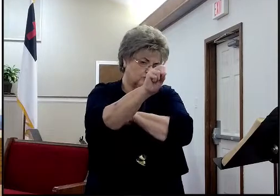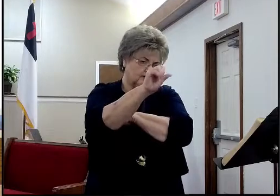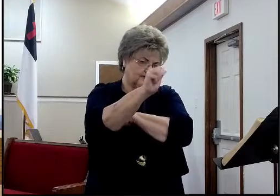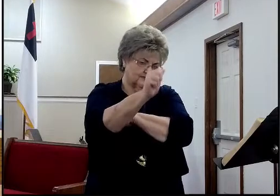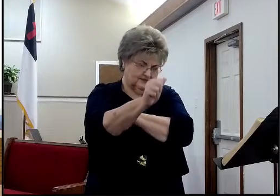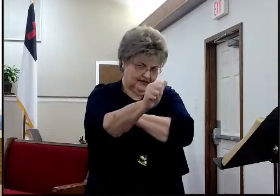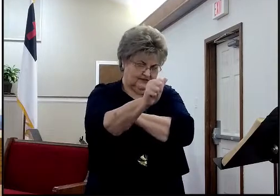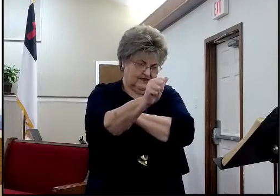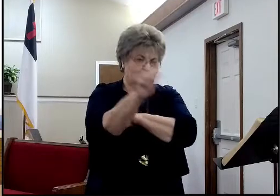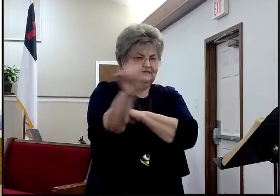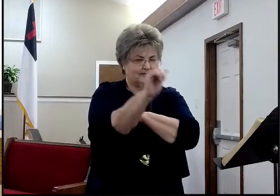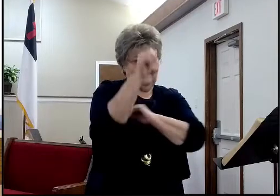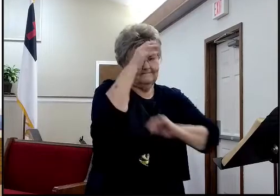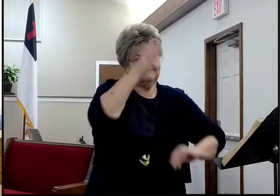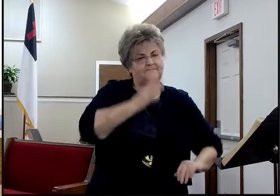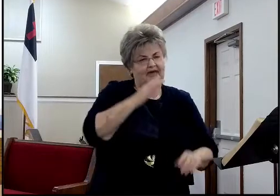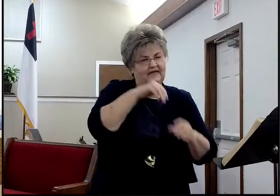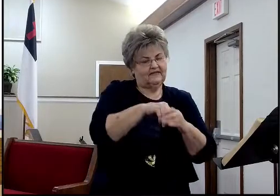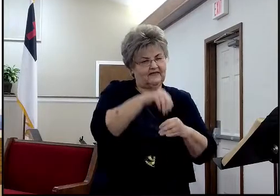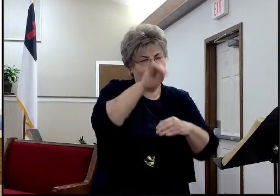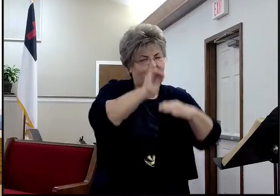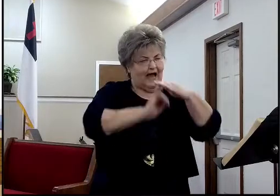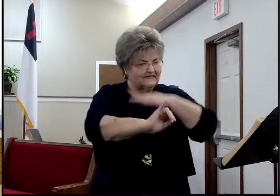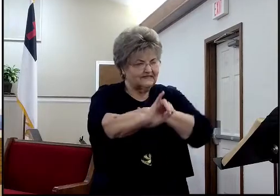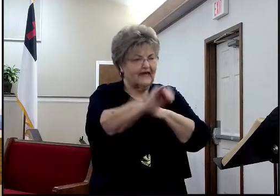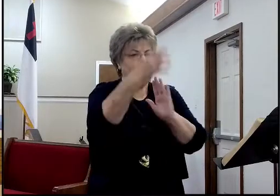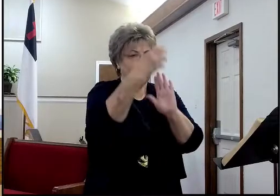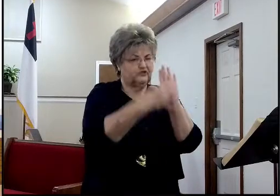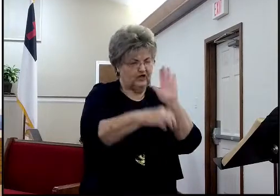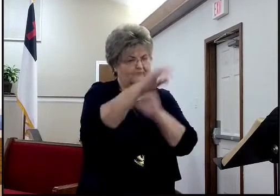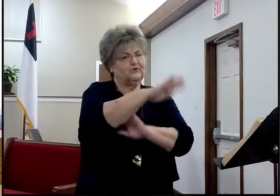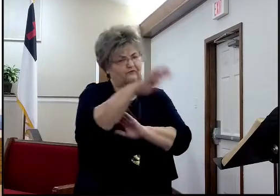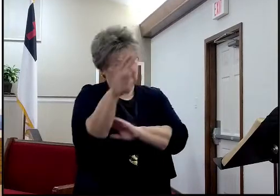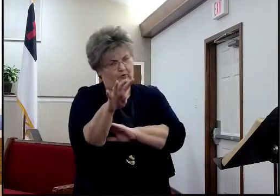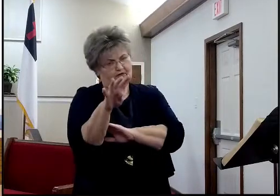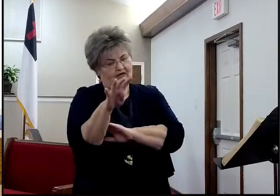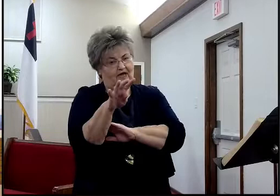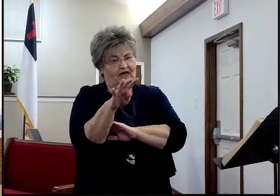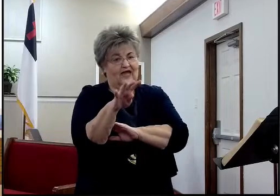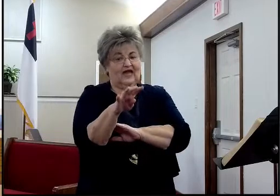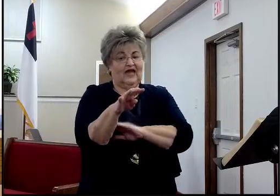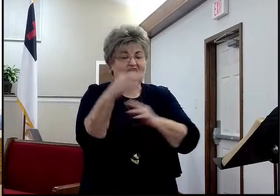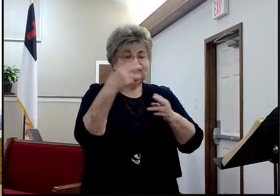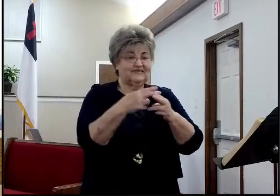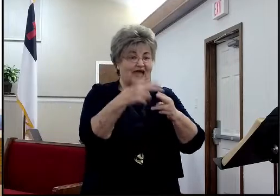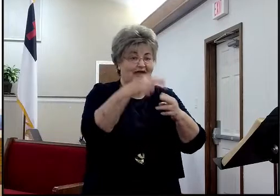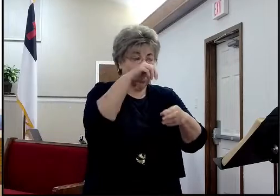chapter 44, if I'm not mistaken, that he was named by name over 100 years before he was ever born.